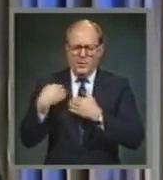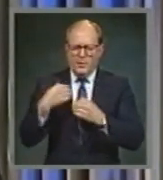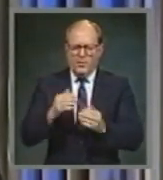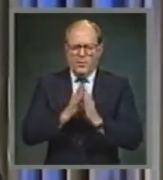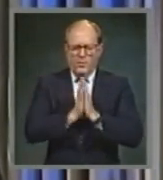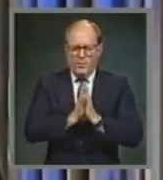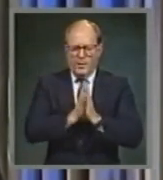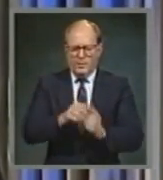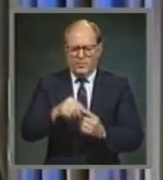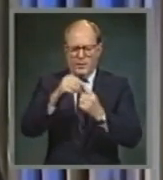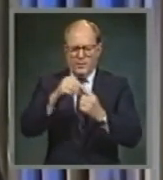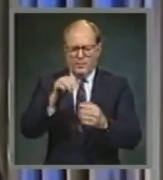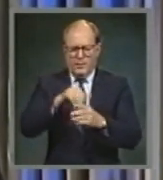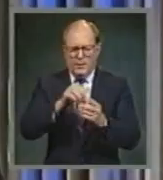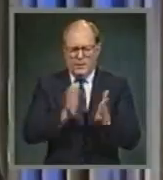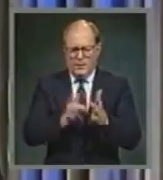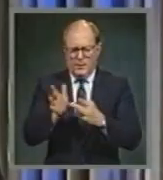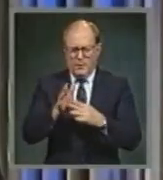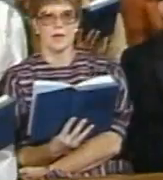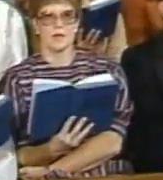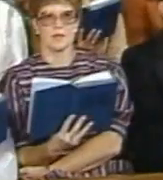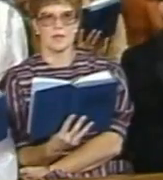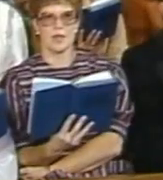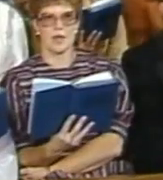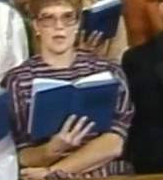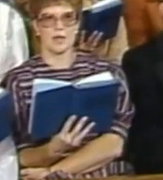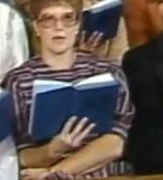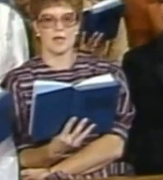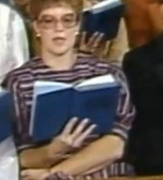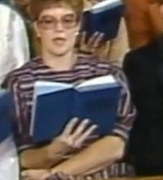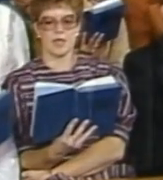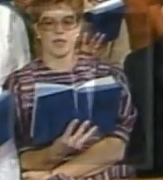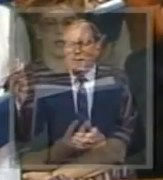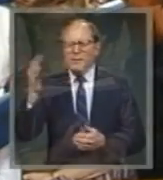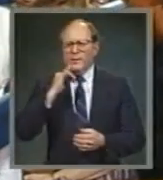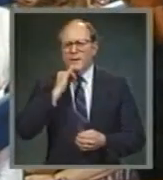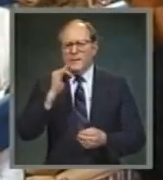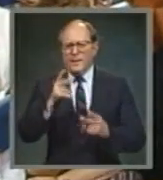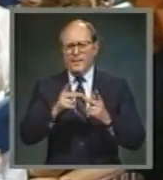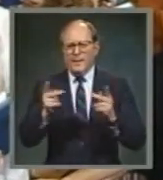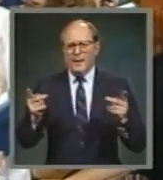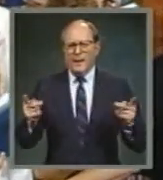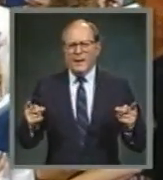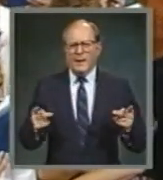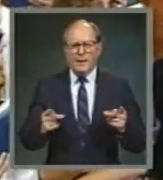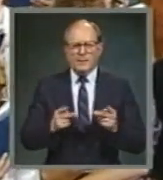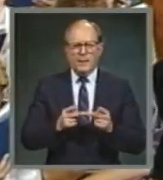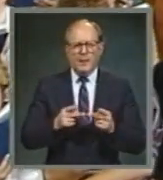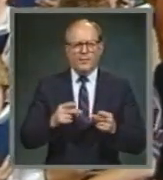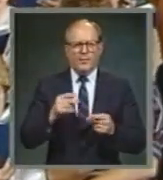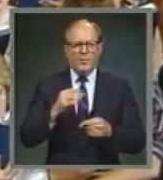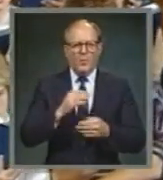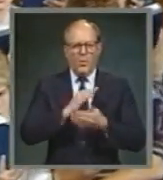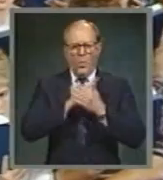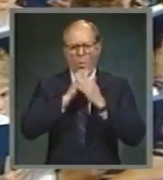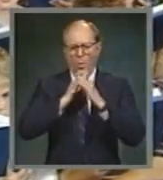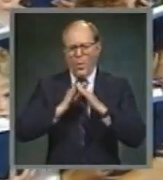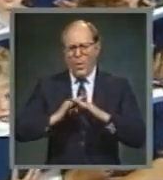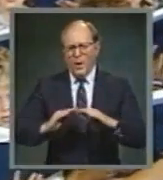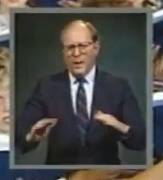of the Savior. Amen. There is a place of